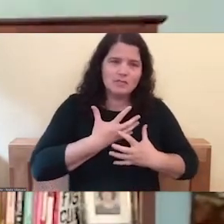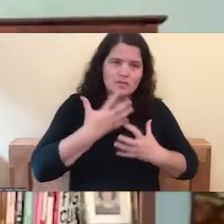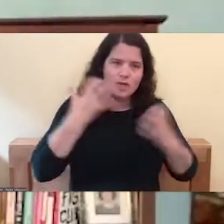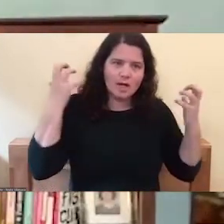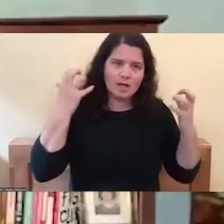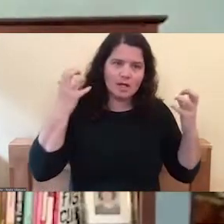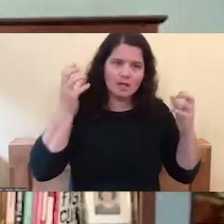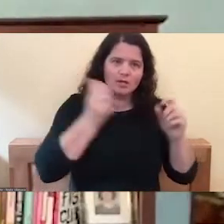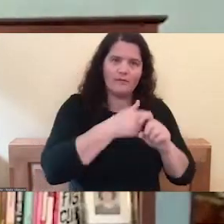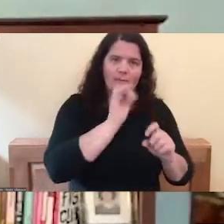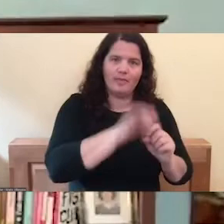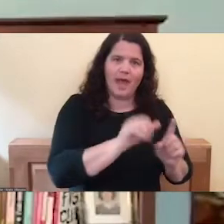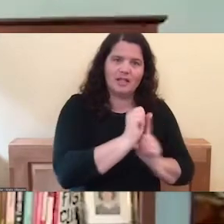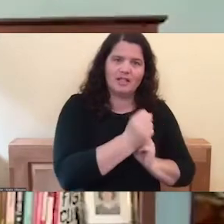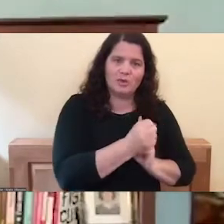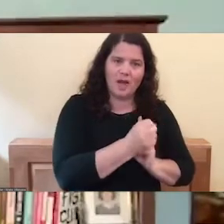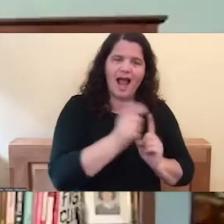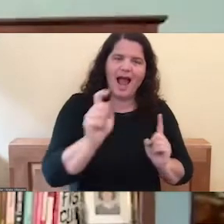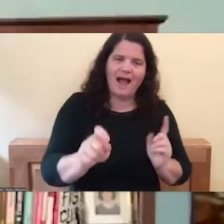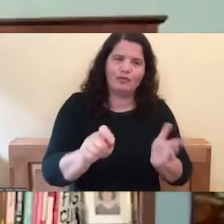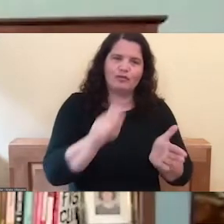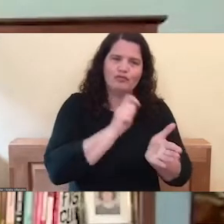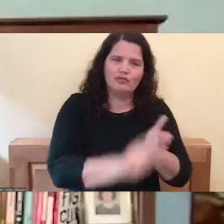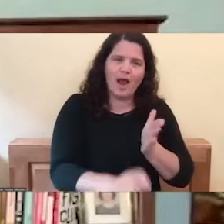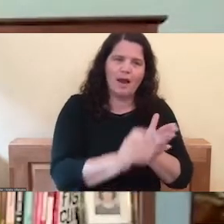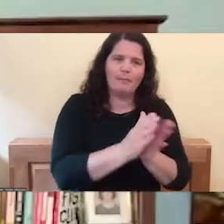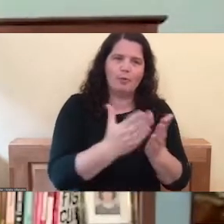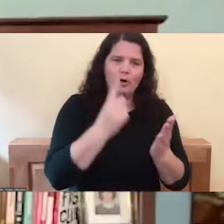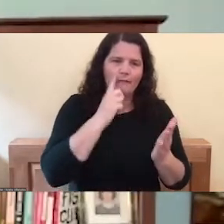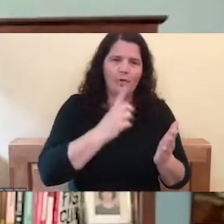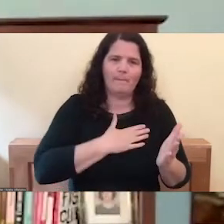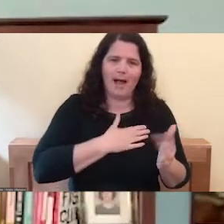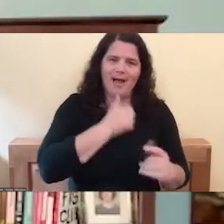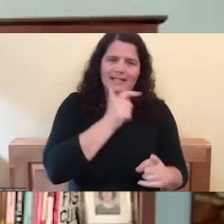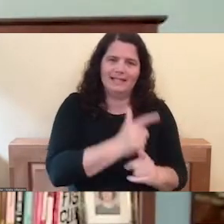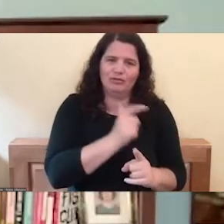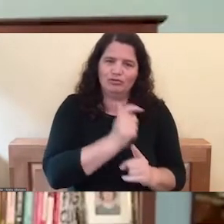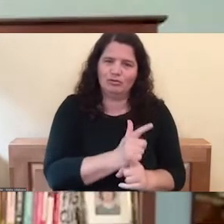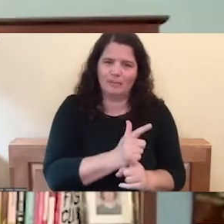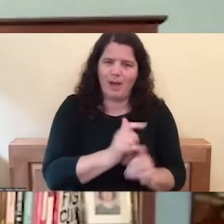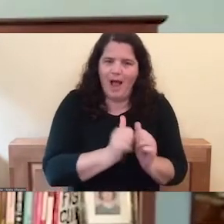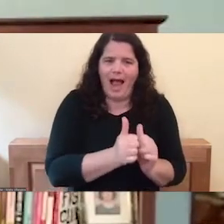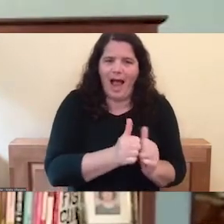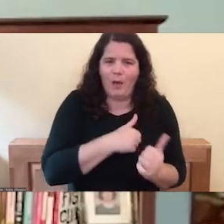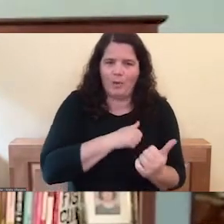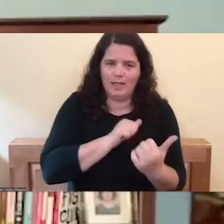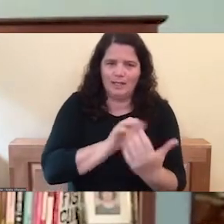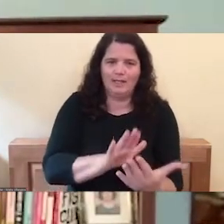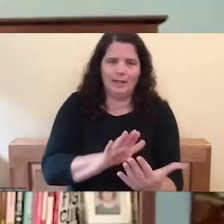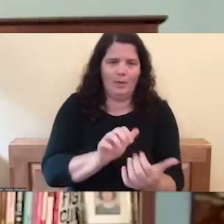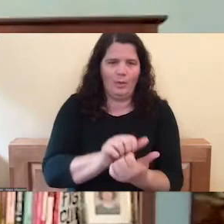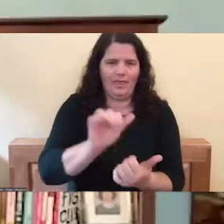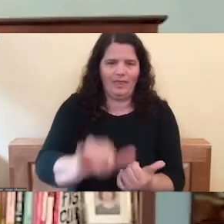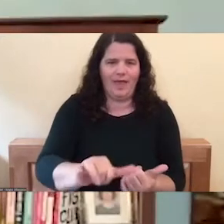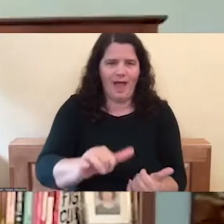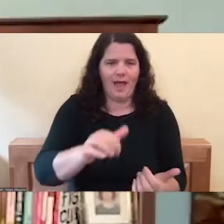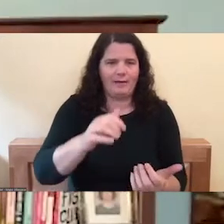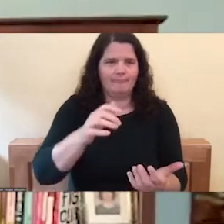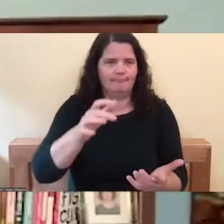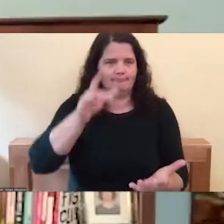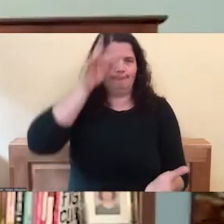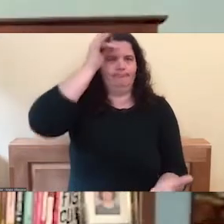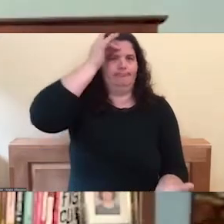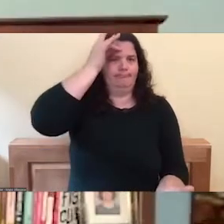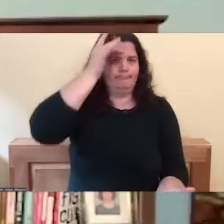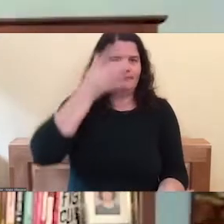I got to write a book for my sisters about how we're going to deal with this. Um, and then, that I, and I know that one of the